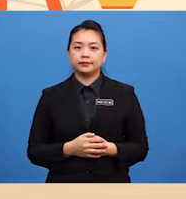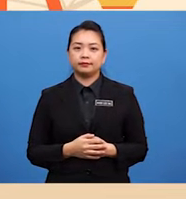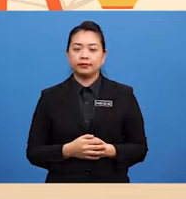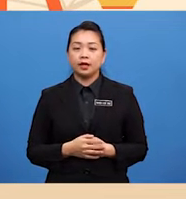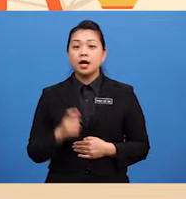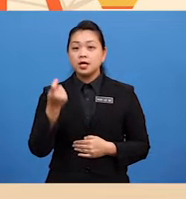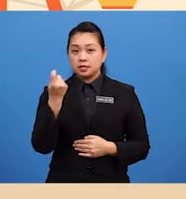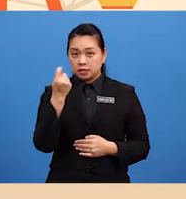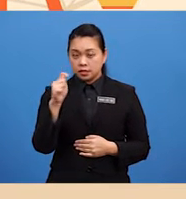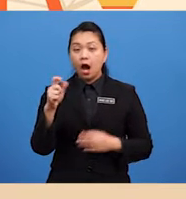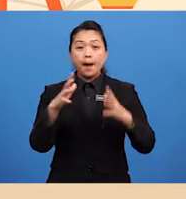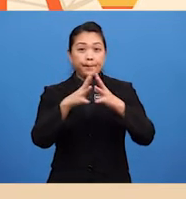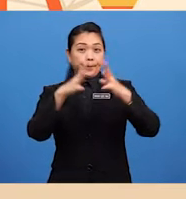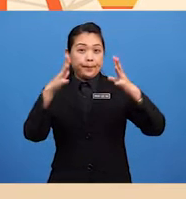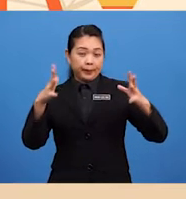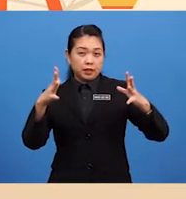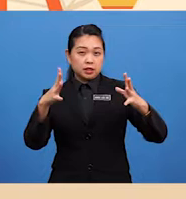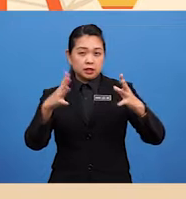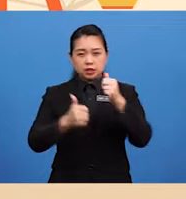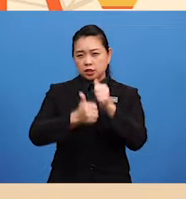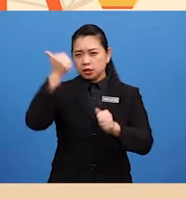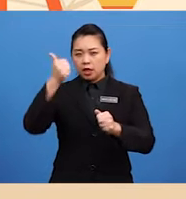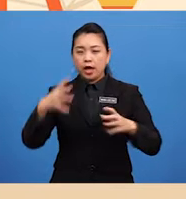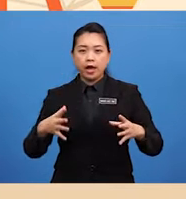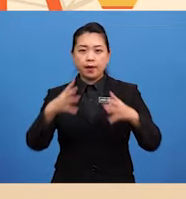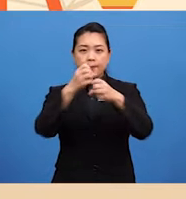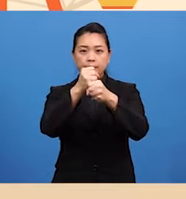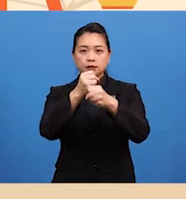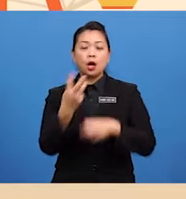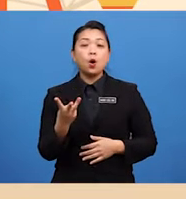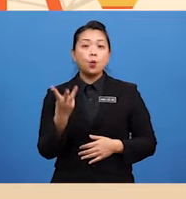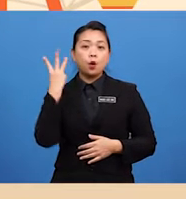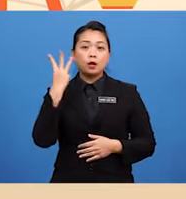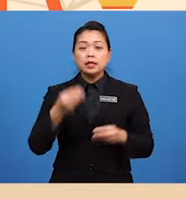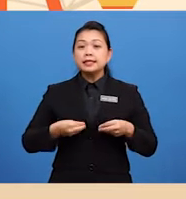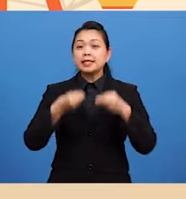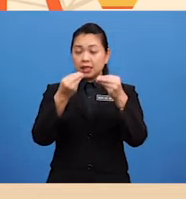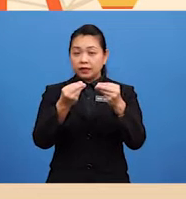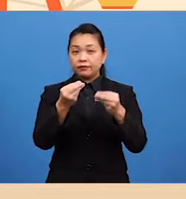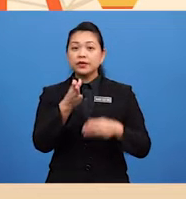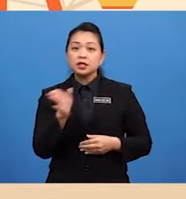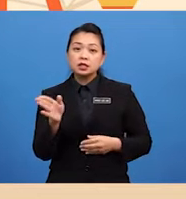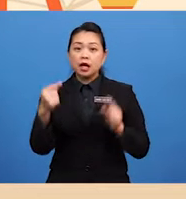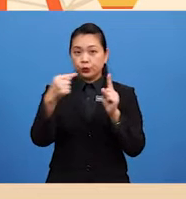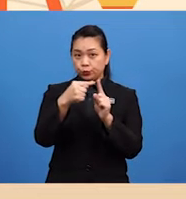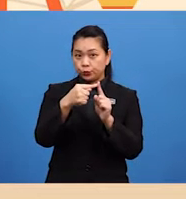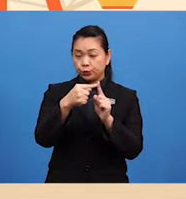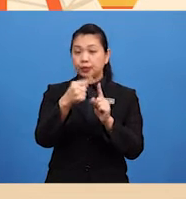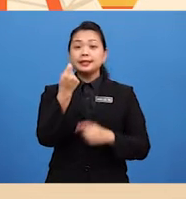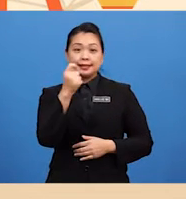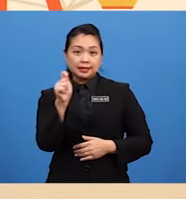The Biggest Hamper Was Given To The Fill In The Blank